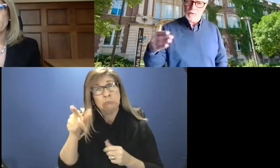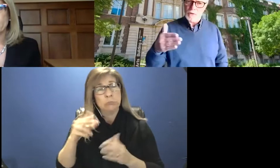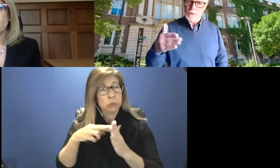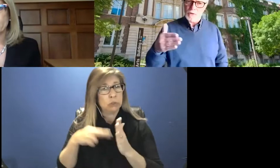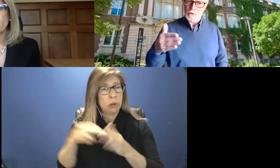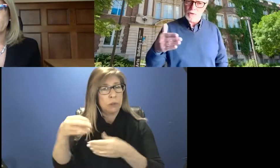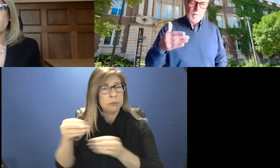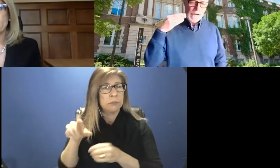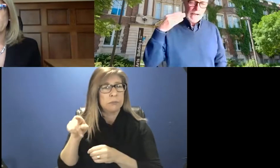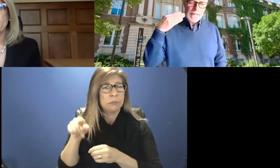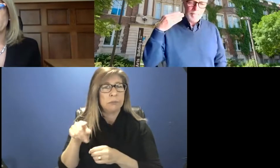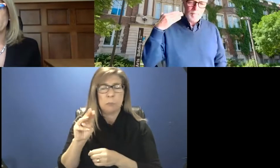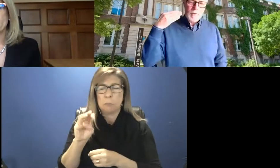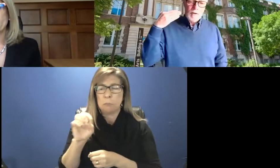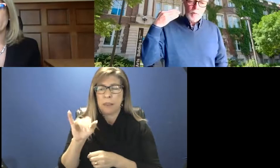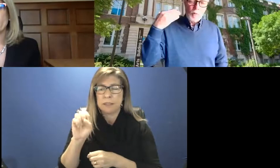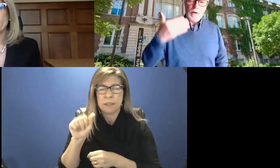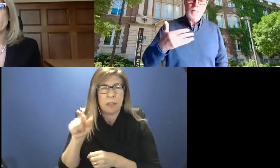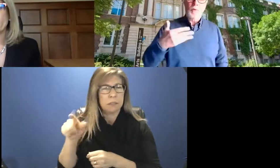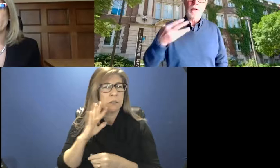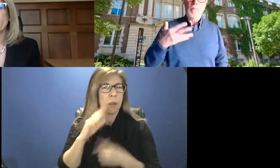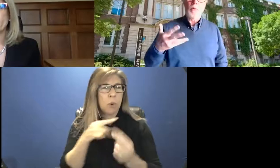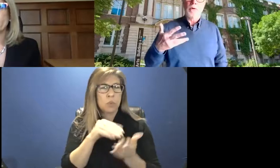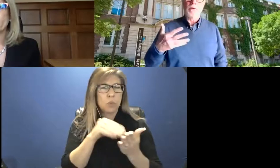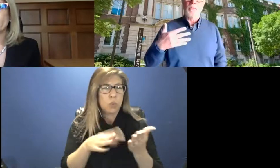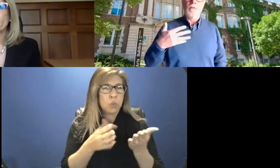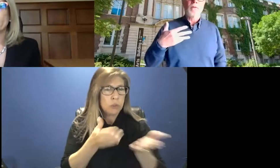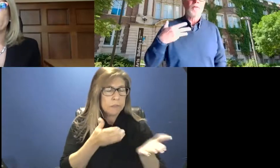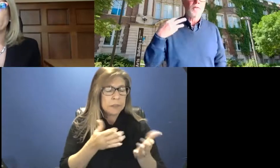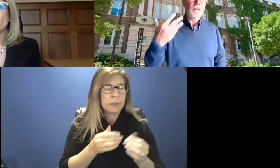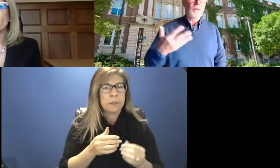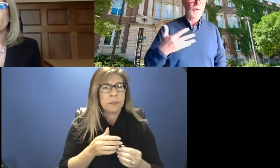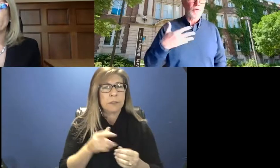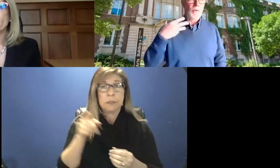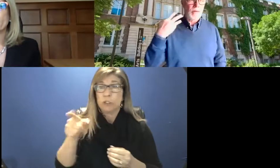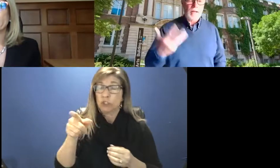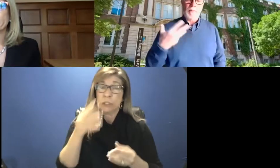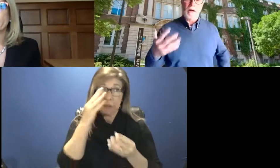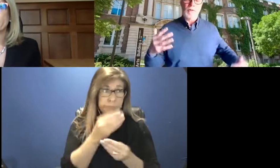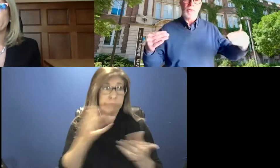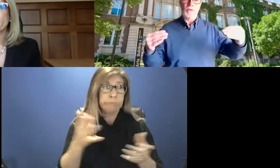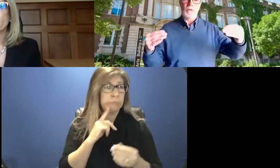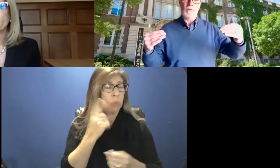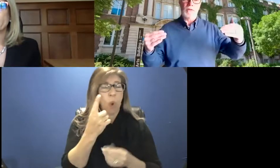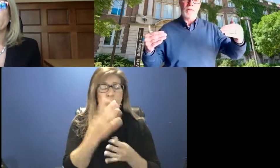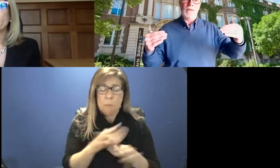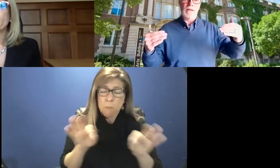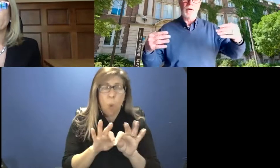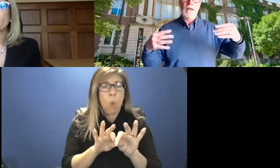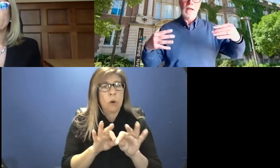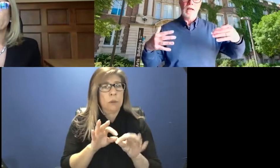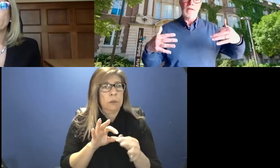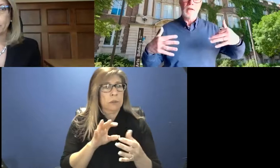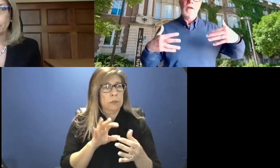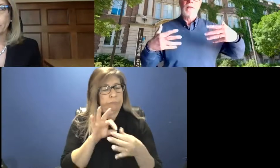last two years. Um, one of the really important features or thinking behind the student services center